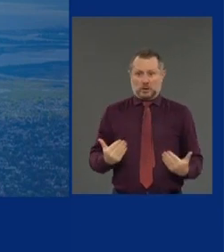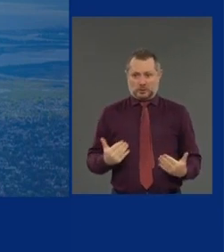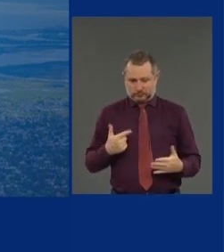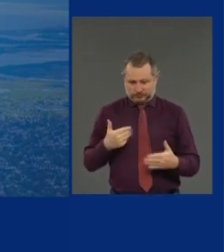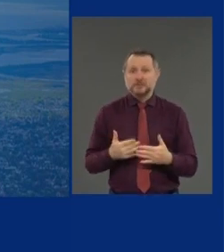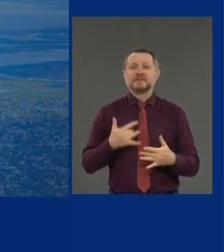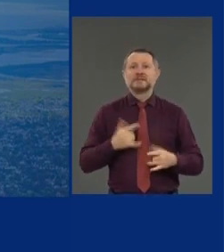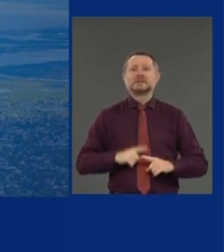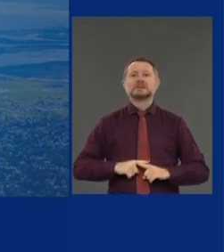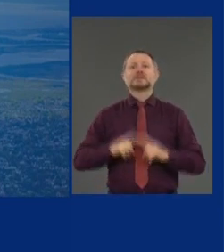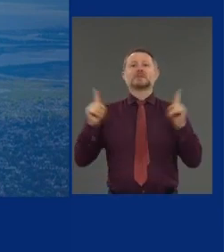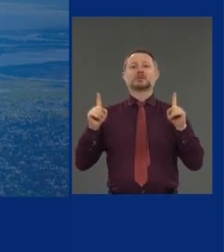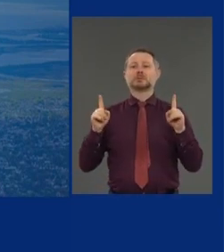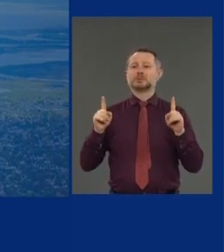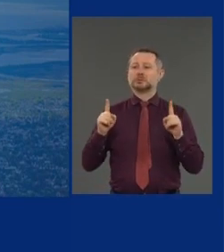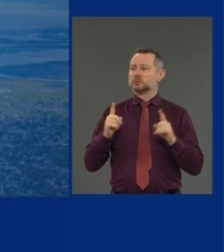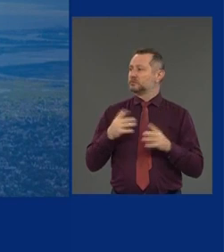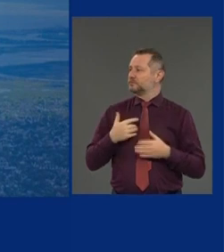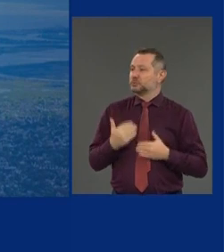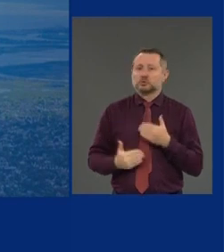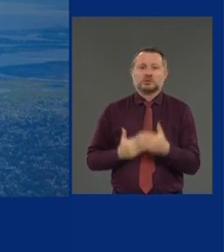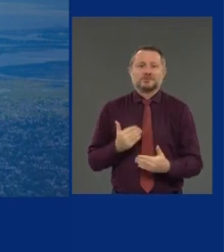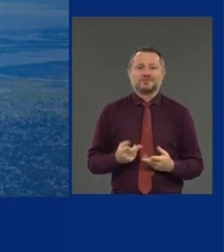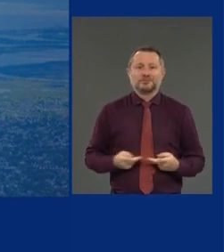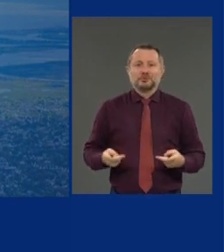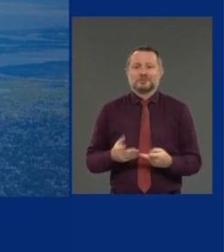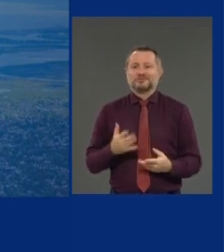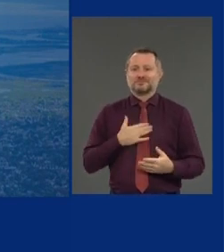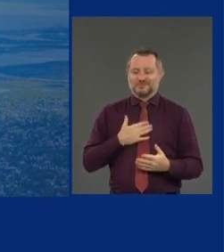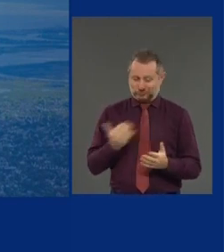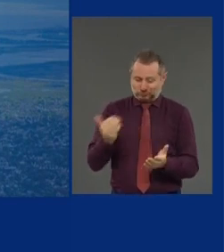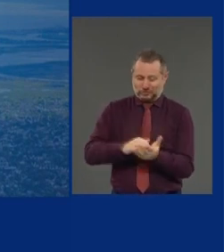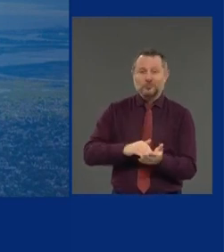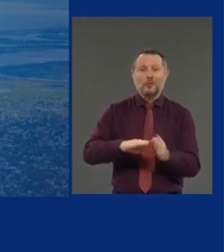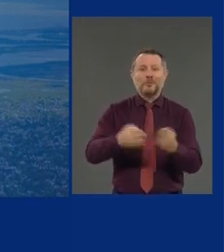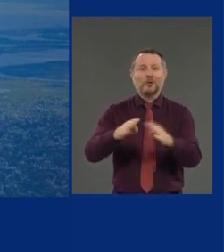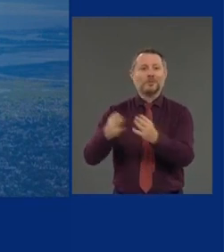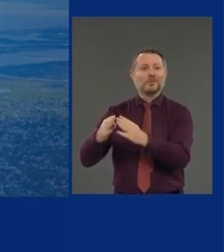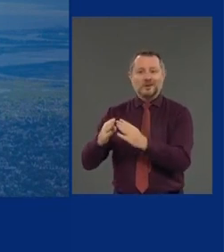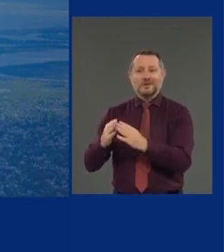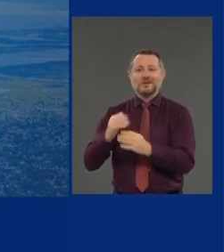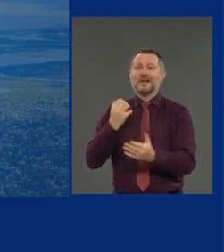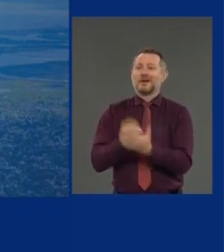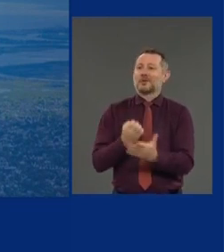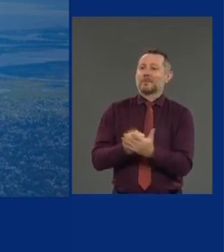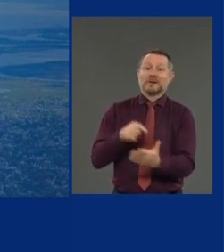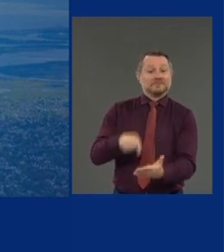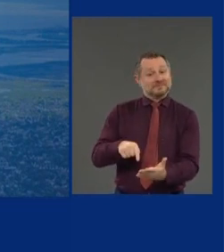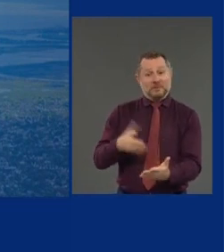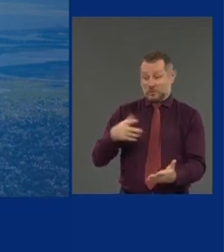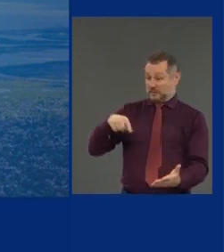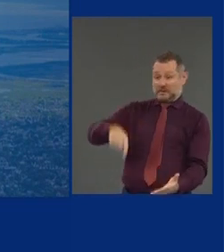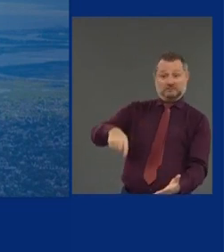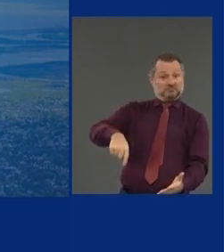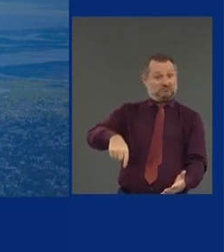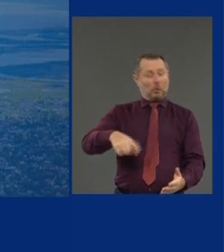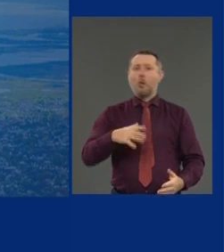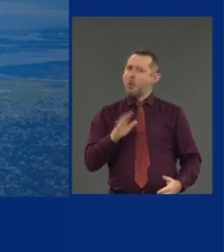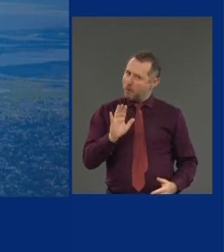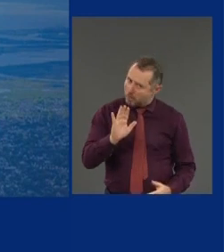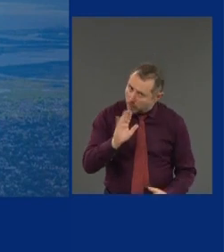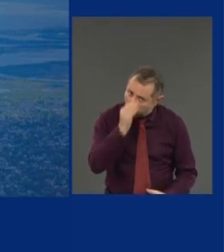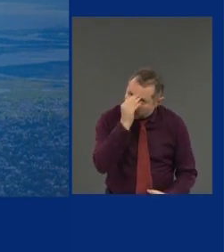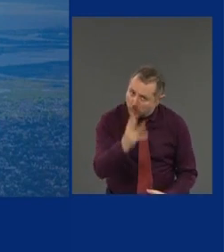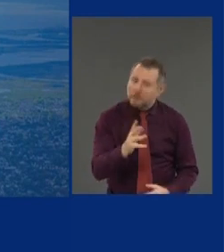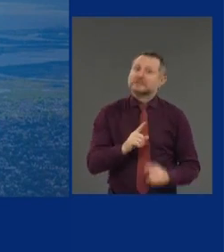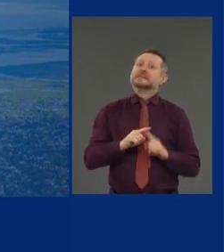reopening the economy and moving forward on that. And that's an entirely different situation than everything we've done